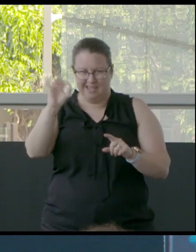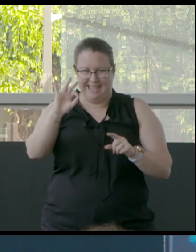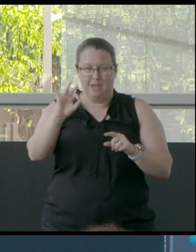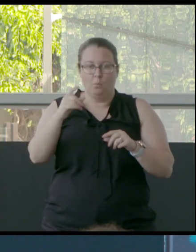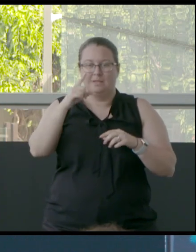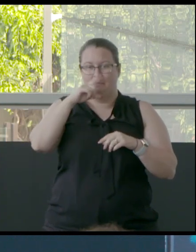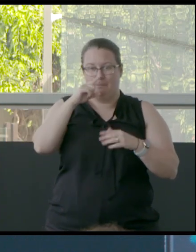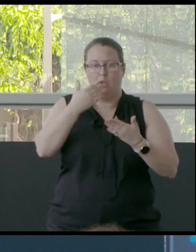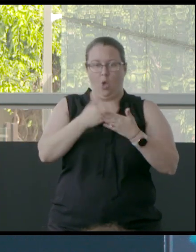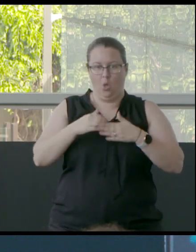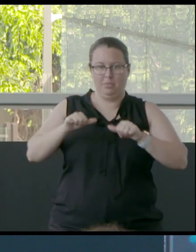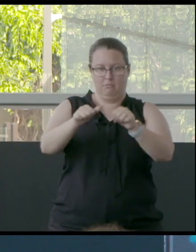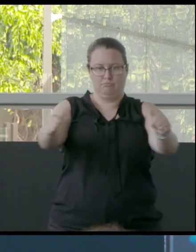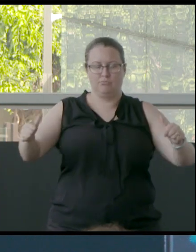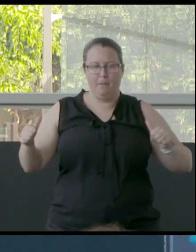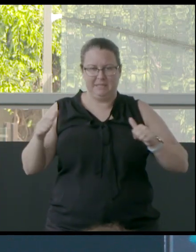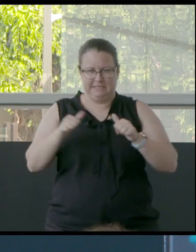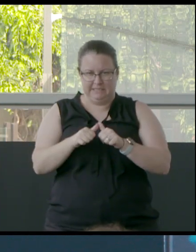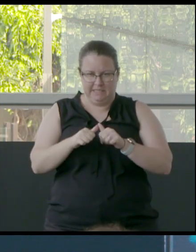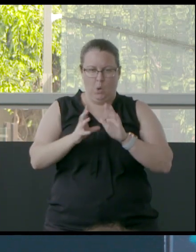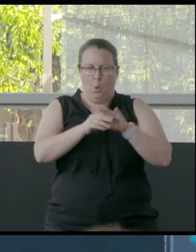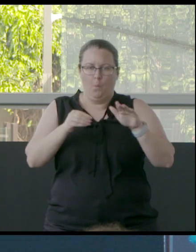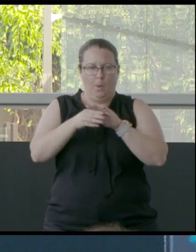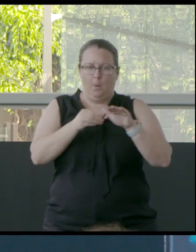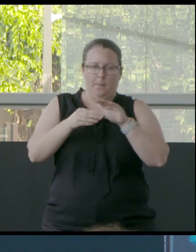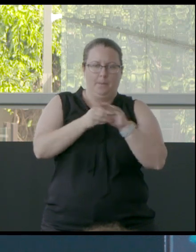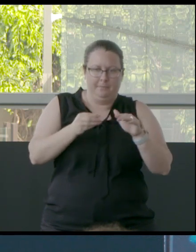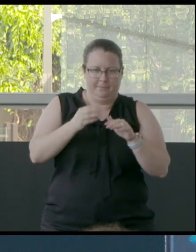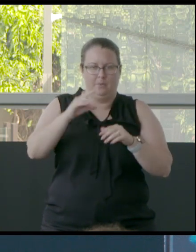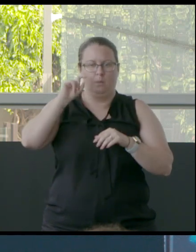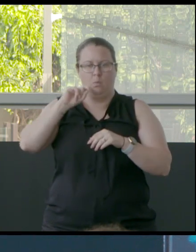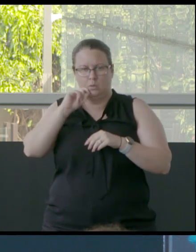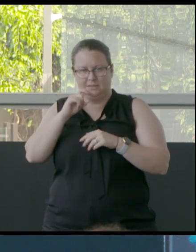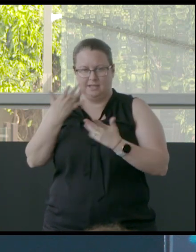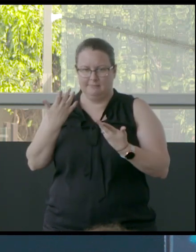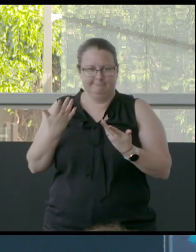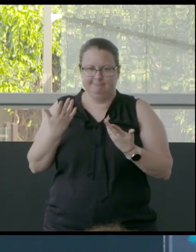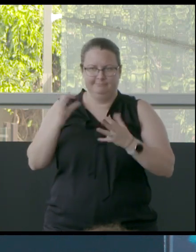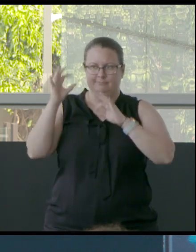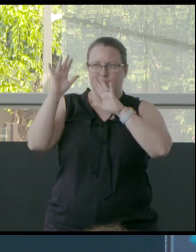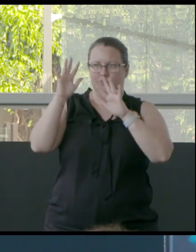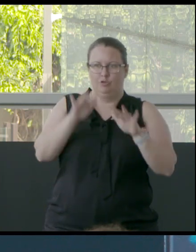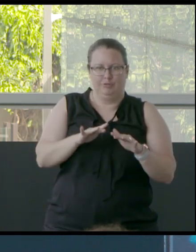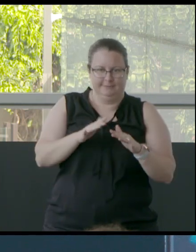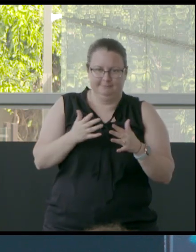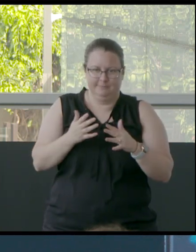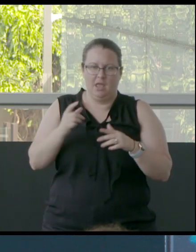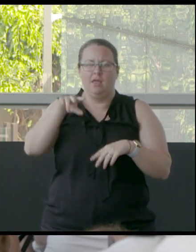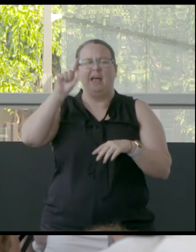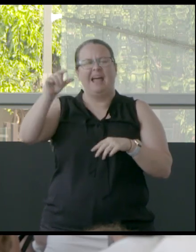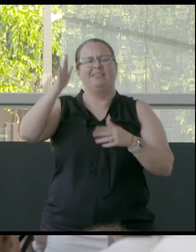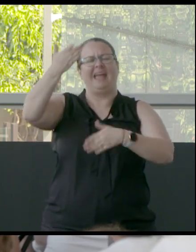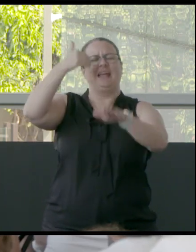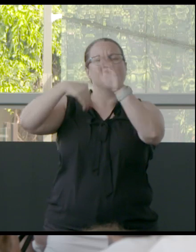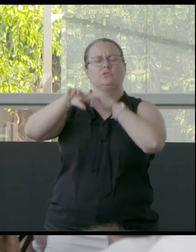property who had dynamited the springs, trying to get more water out. And the rainbow meaning ancestral rainbow serpent, Budjamala.